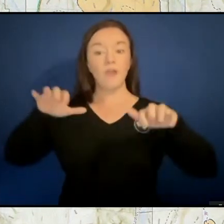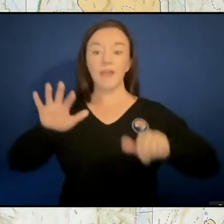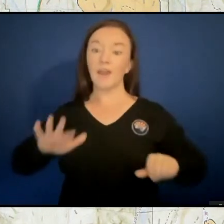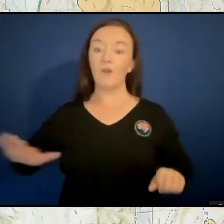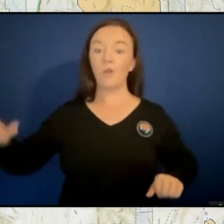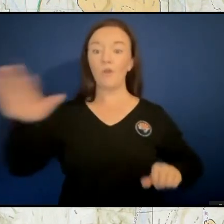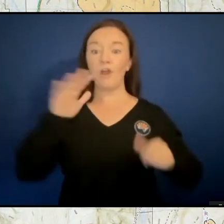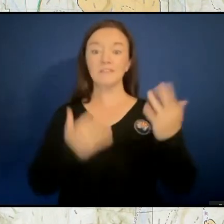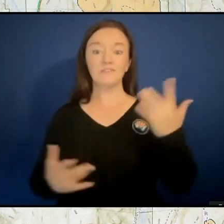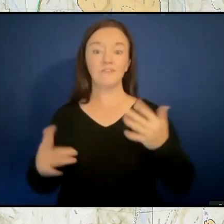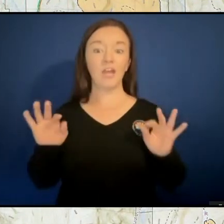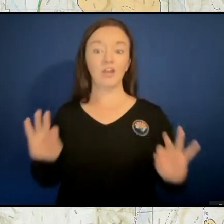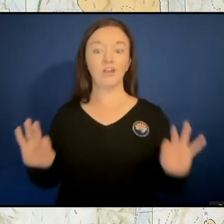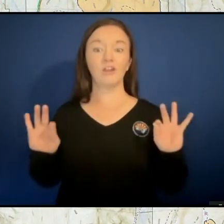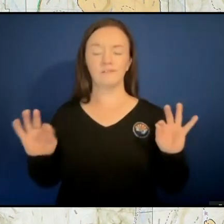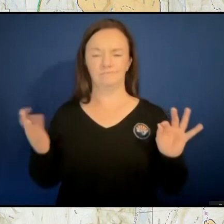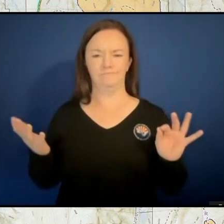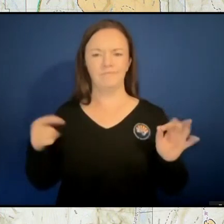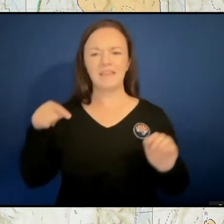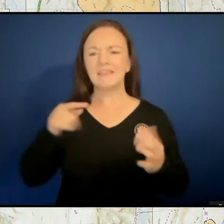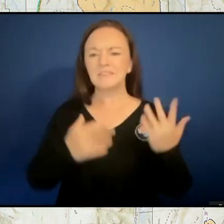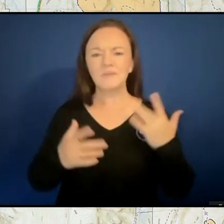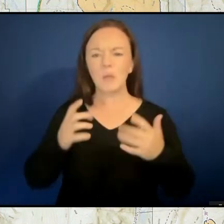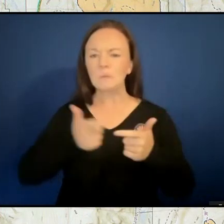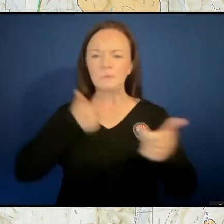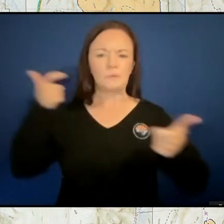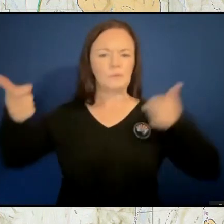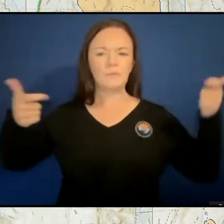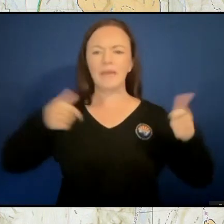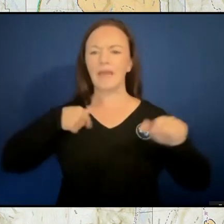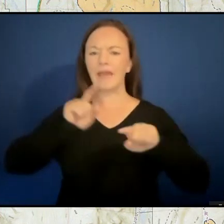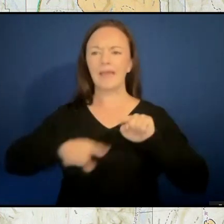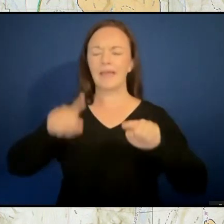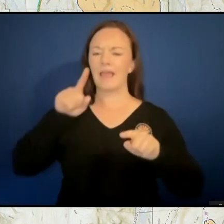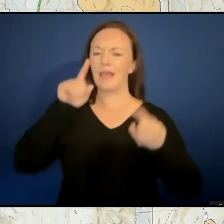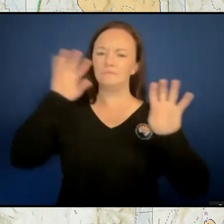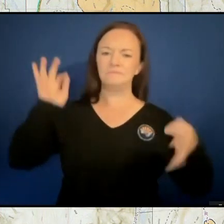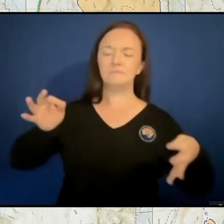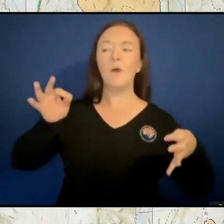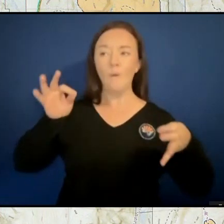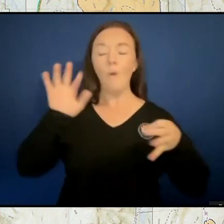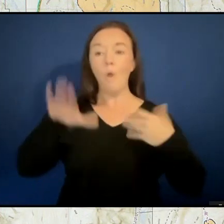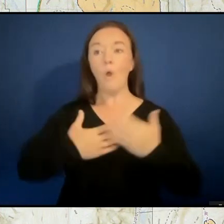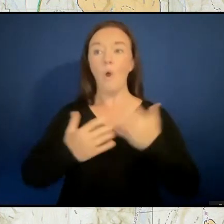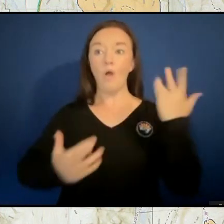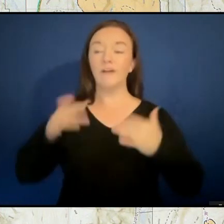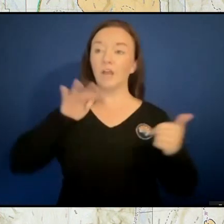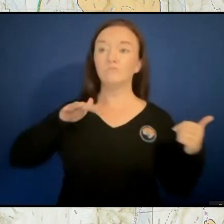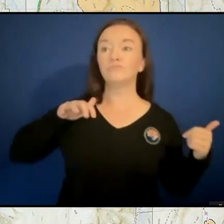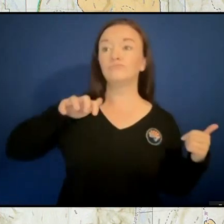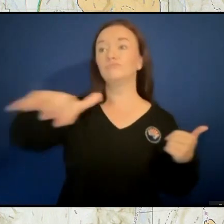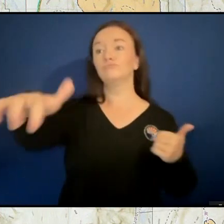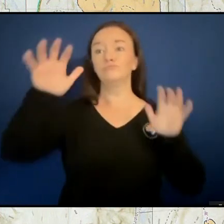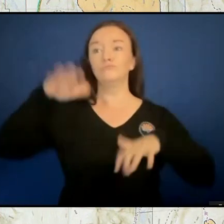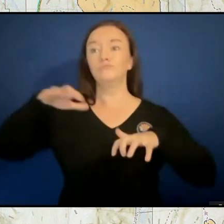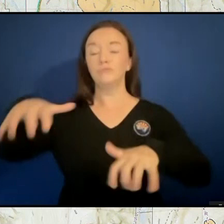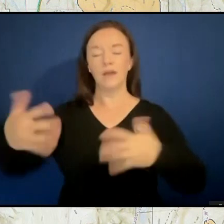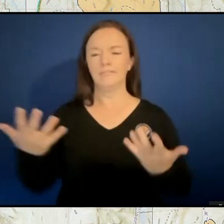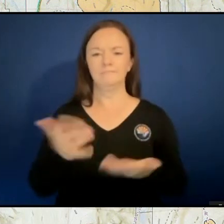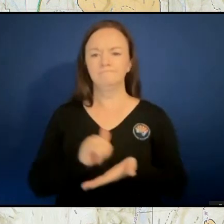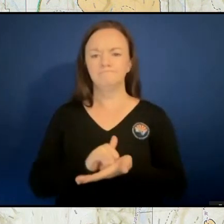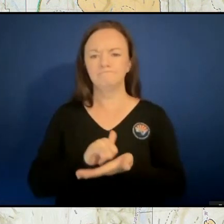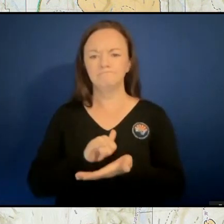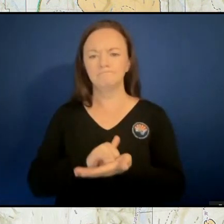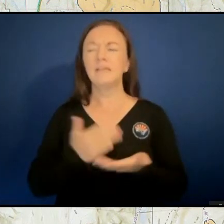this fire's too big for me to know that you got rain across the fire. It's probably not going to happen. Maybe it will, that we get rain across the entire fire area. But